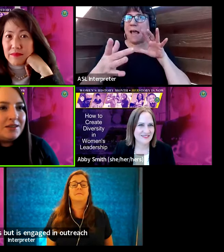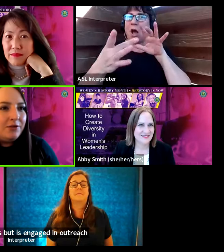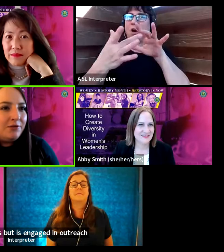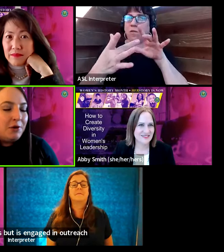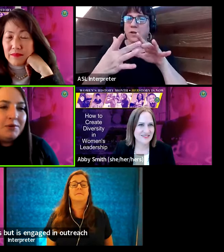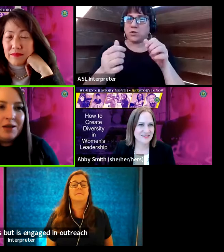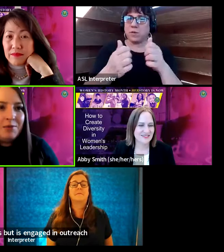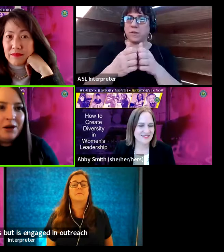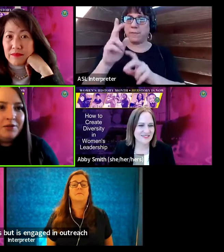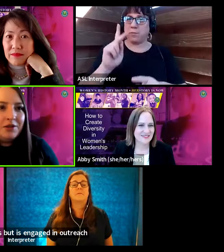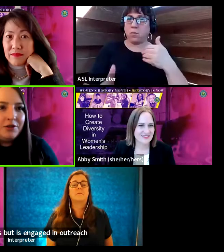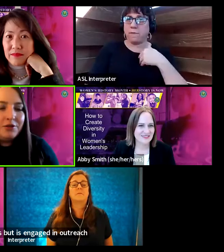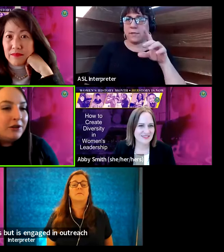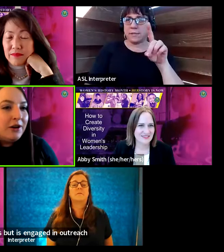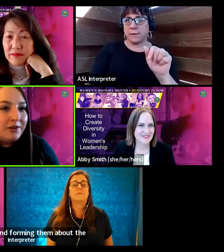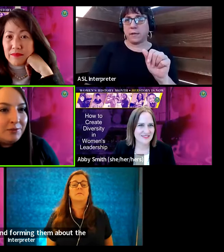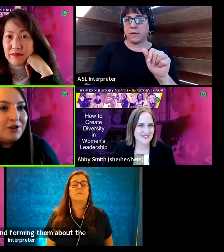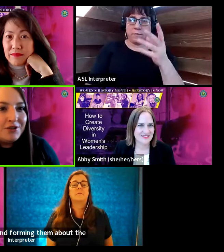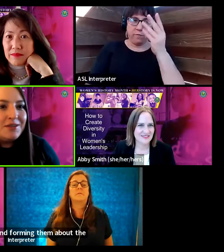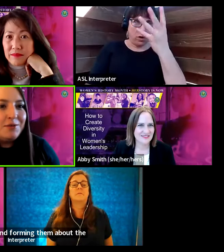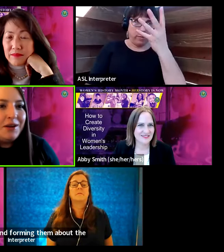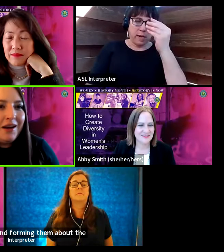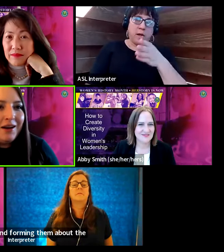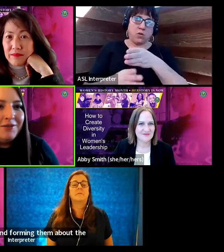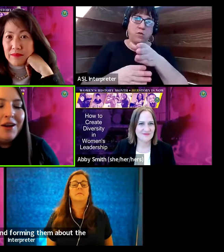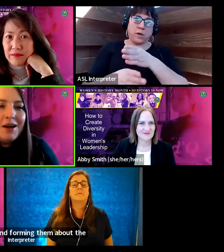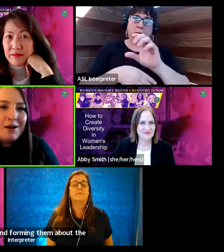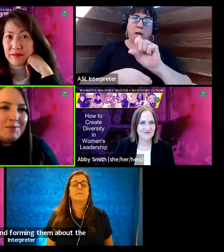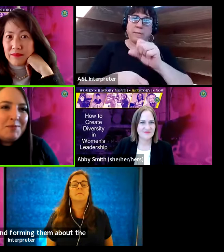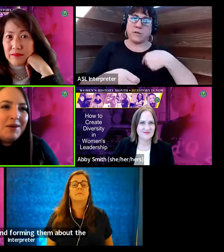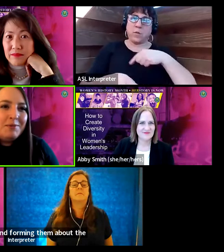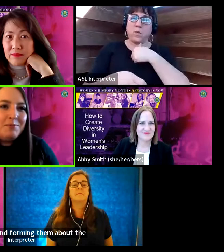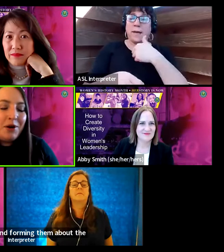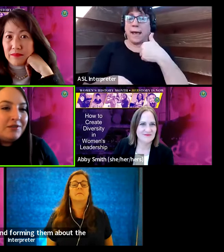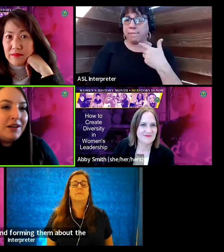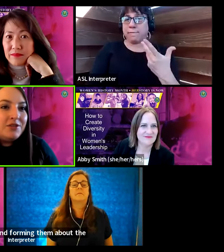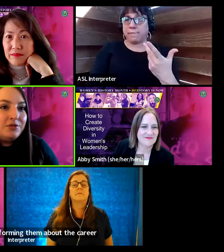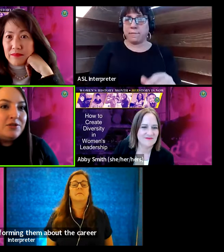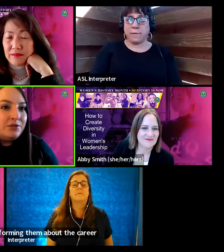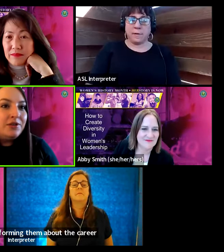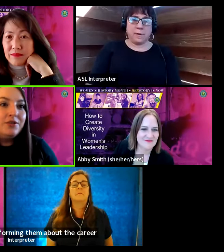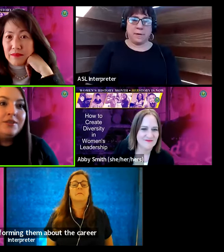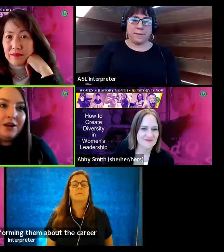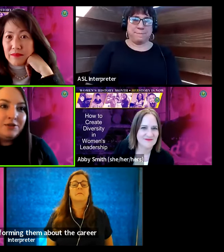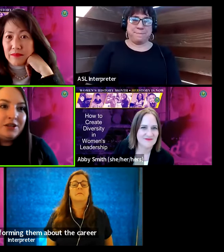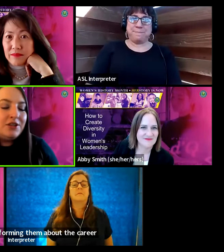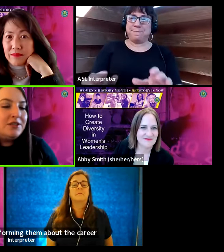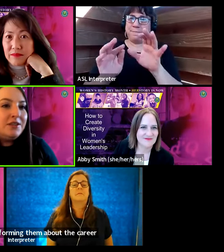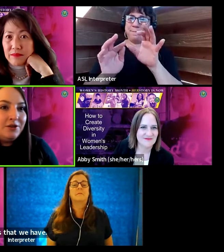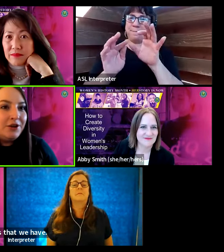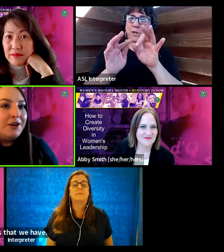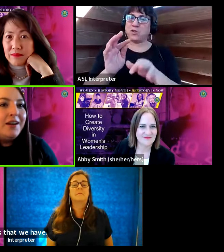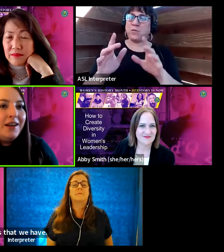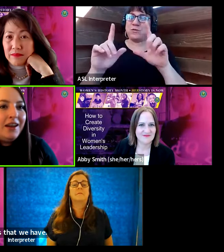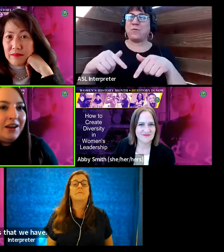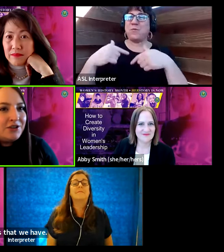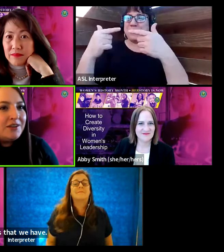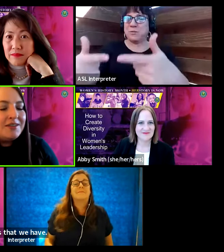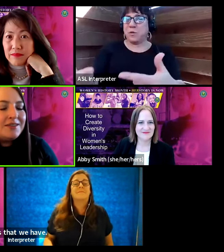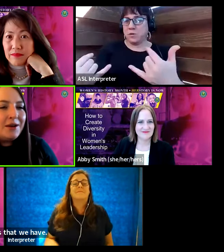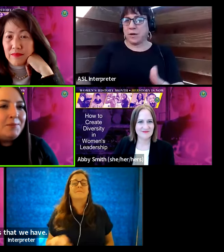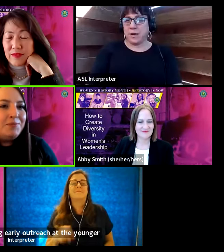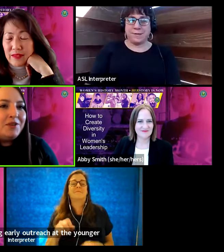disabilities and informing them about the career occupations that we have. And part of that, too, is doing early outreach at the younger